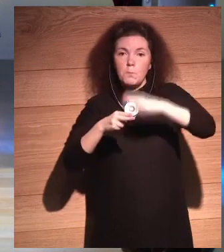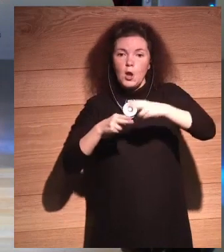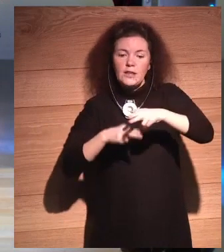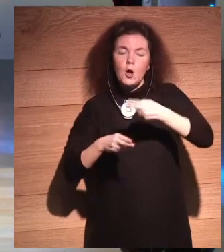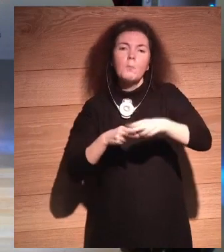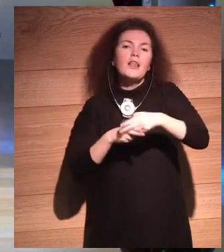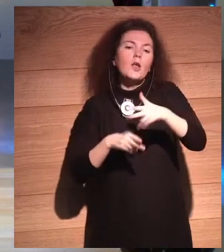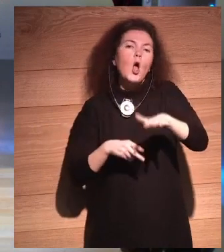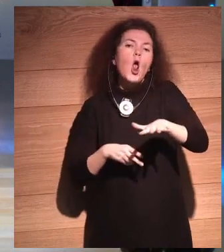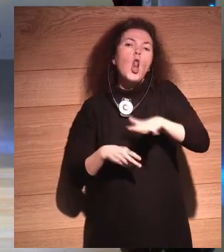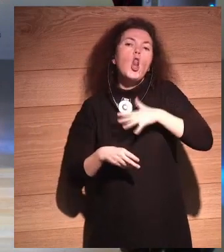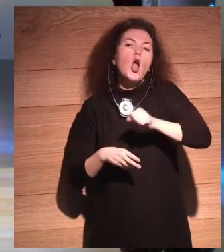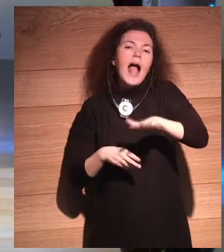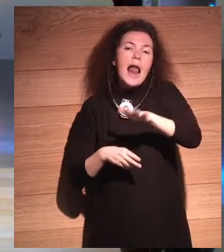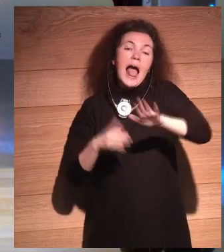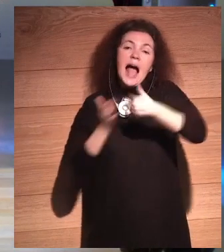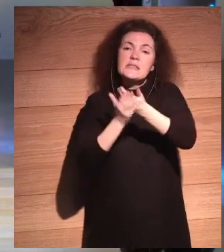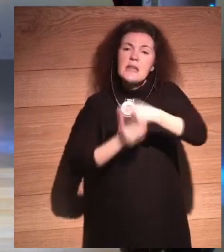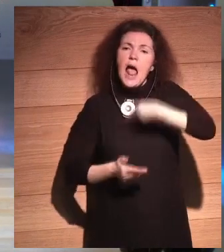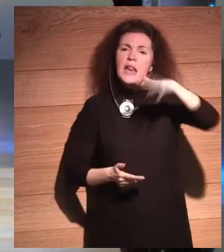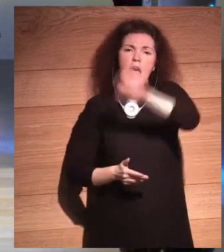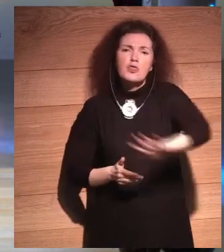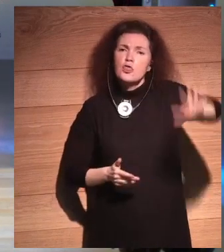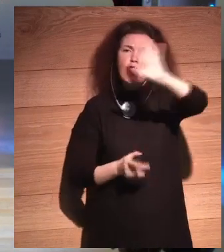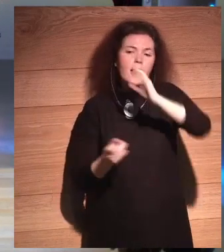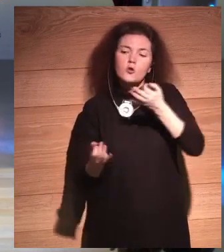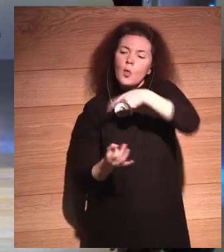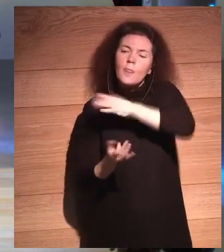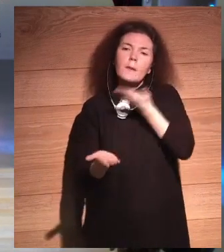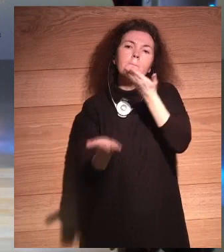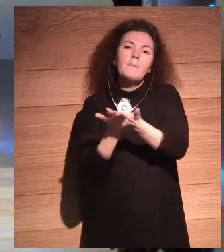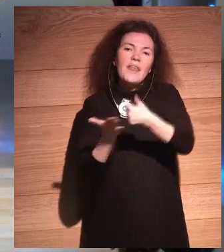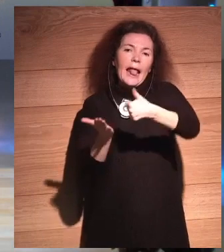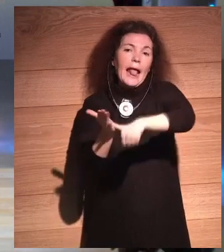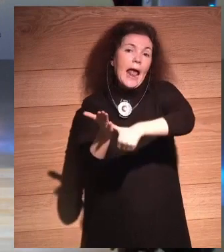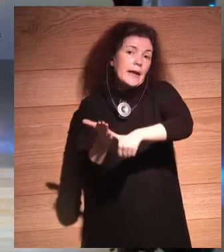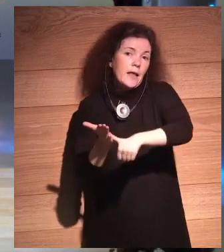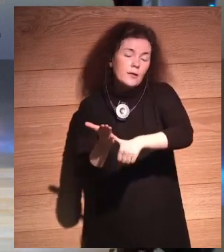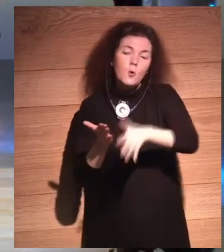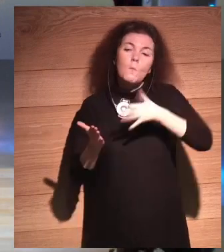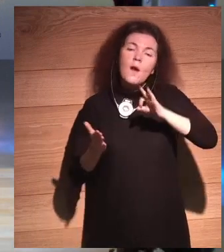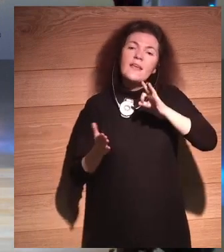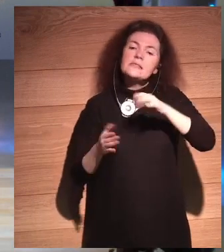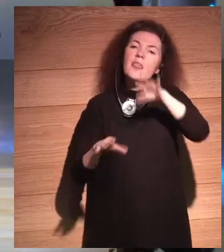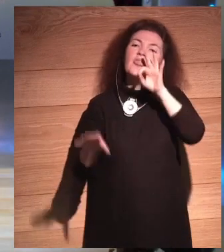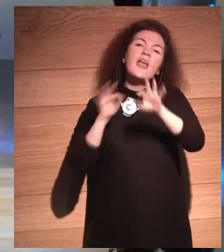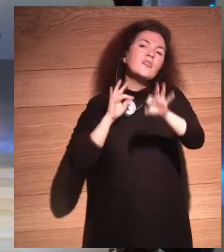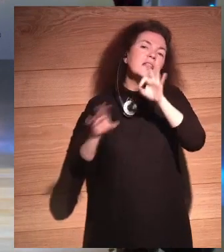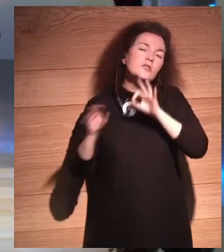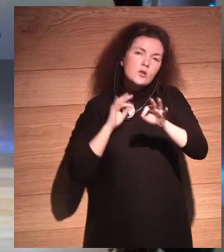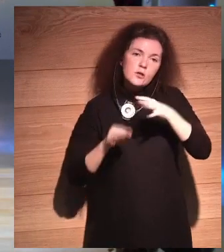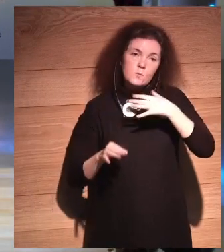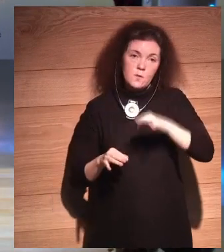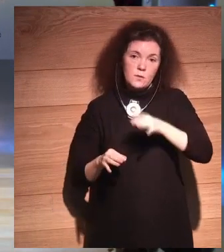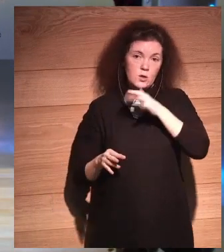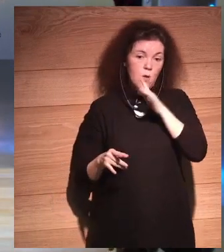are you aware of the future? Can you decide what it takes? Because now we're going into the world that will no longer be